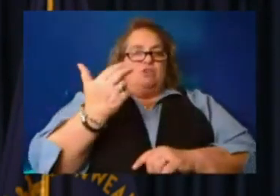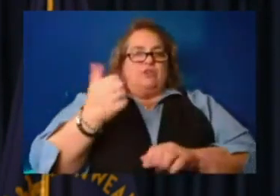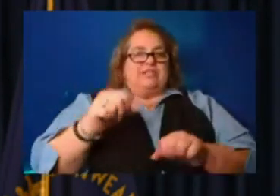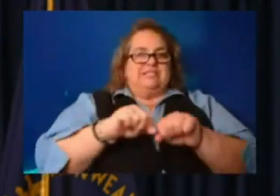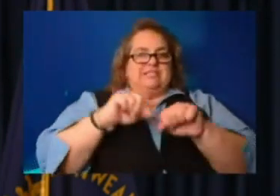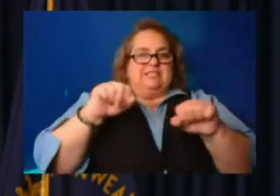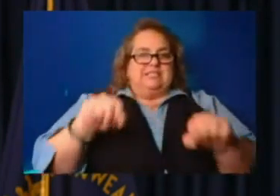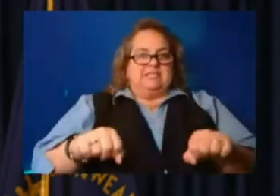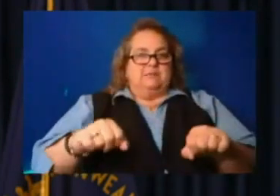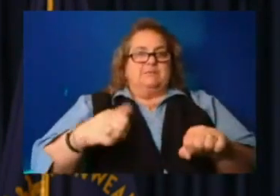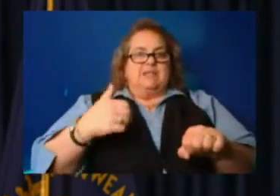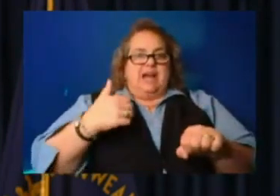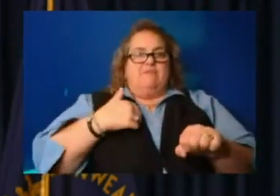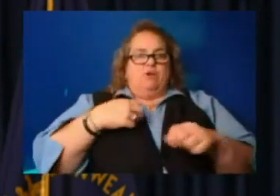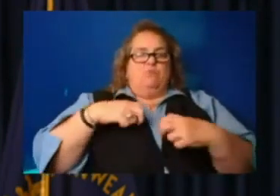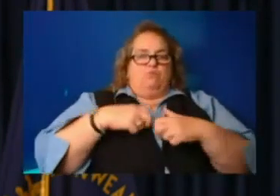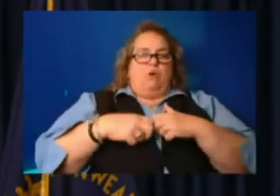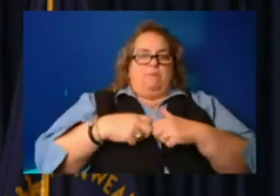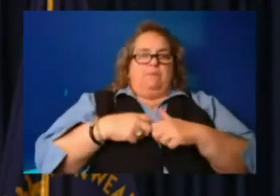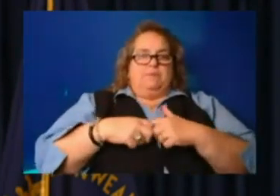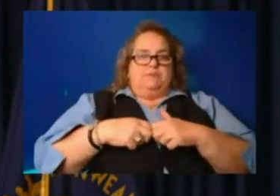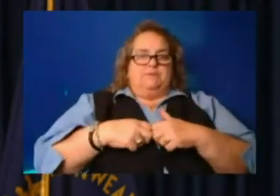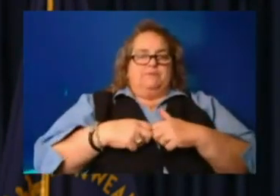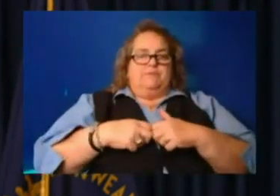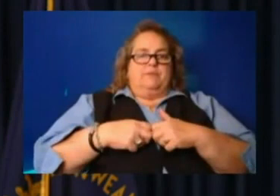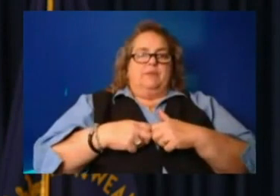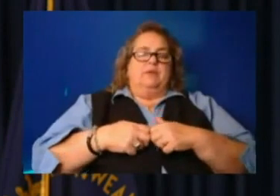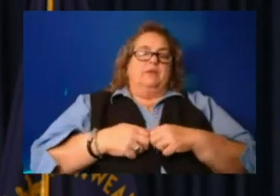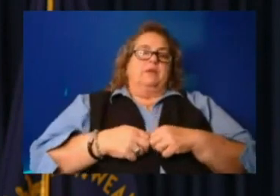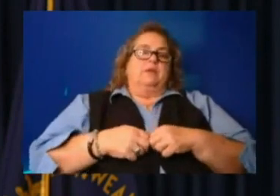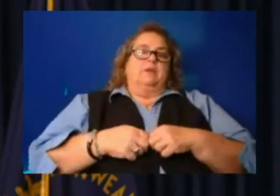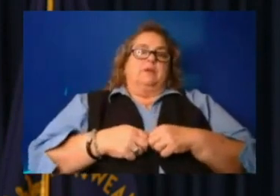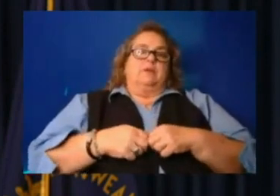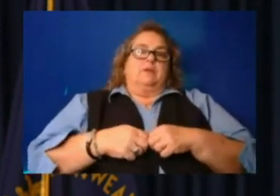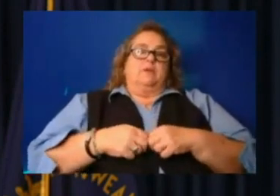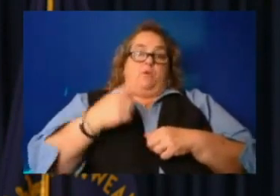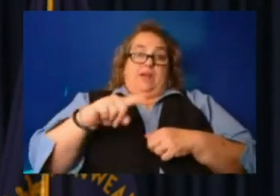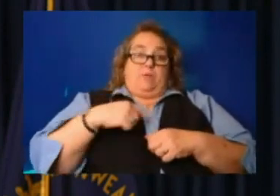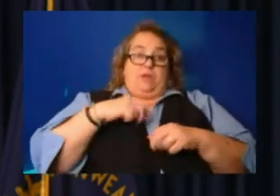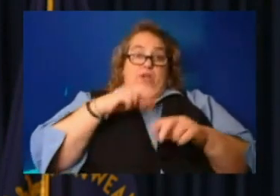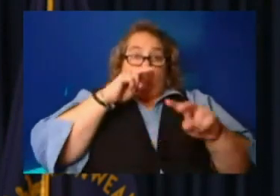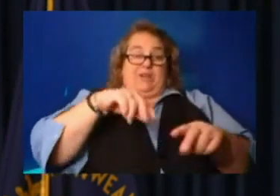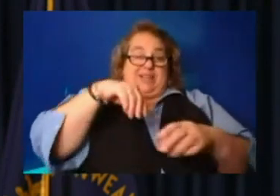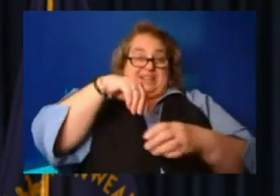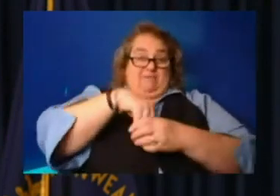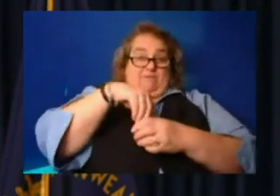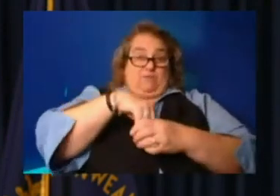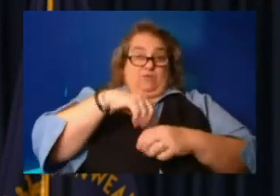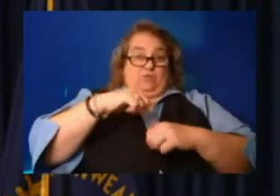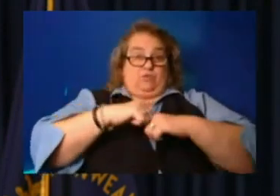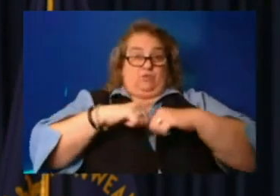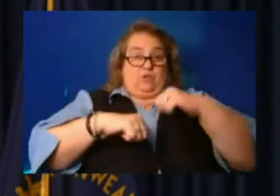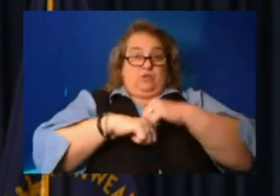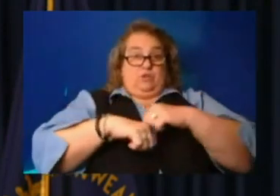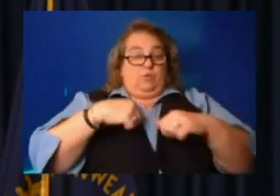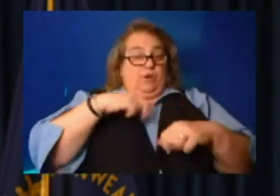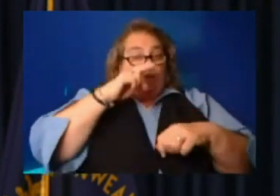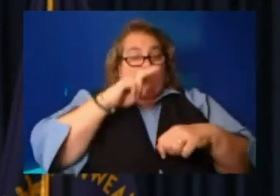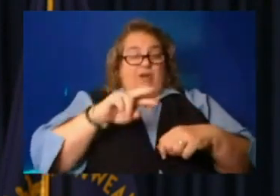collection center systems. When we look at infrastructure and we look at the massive damage here,